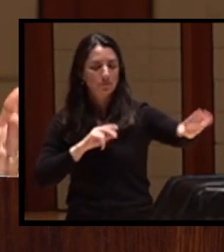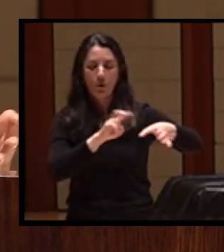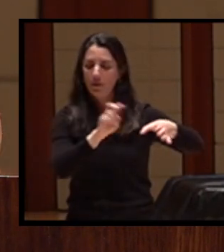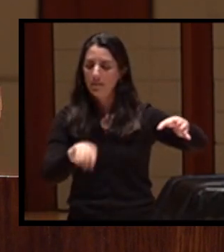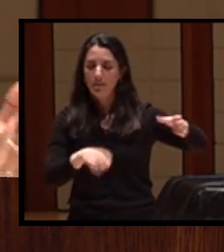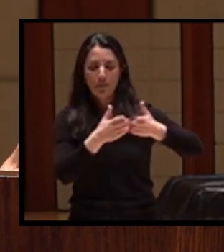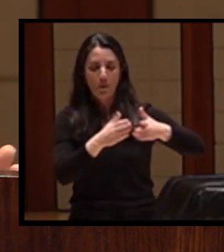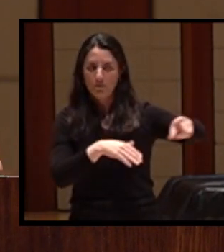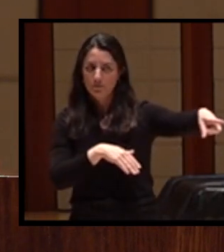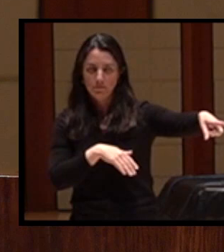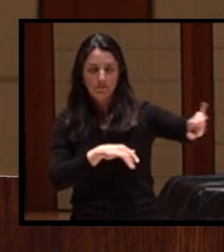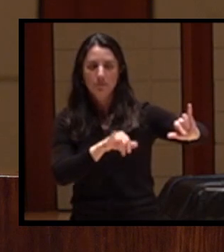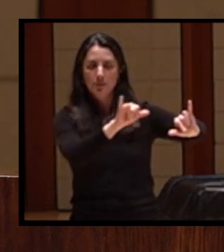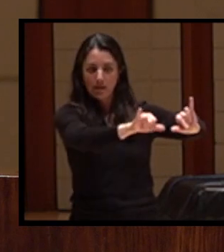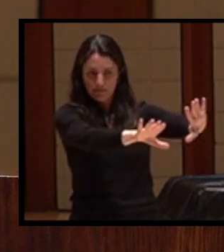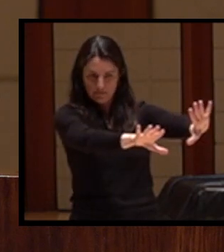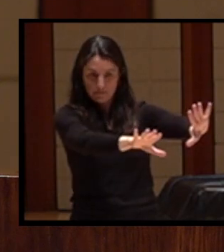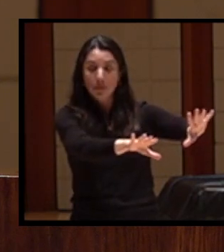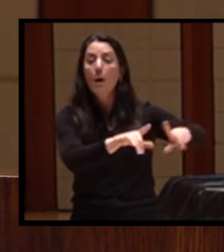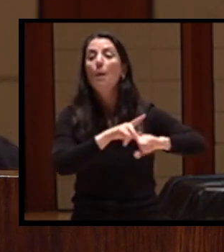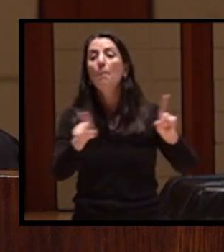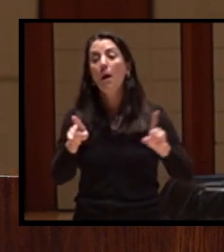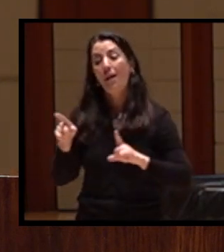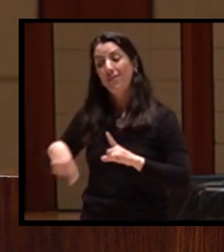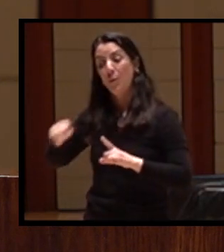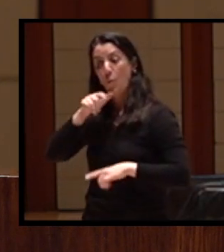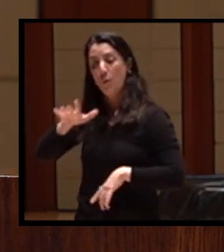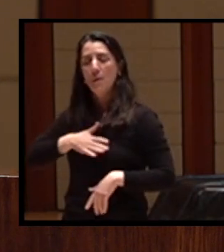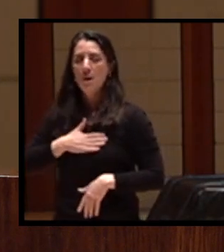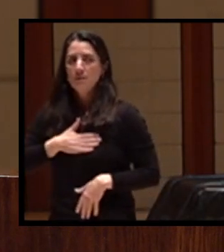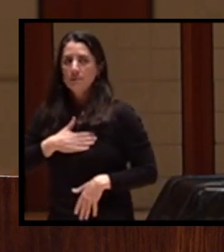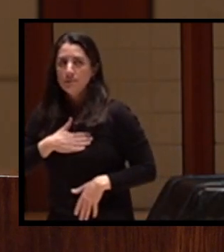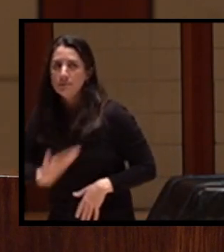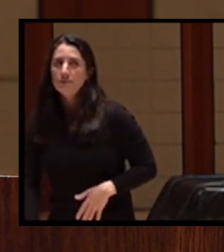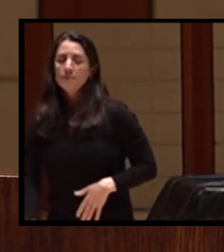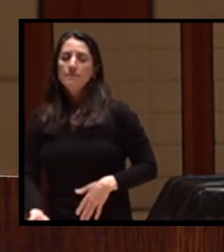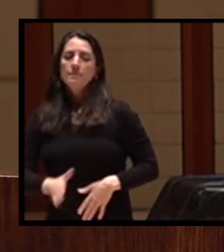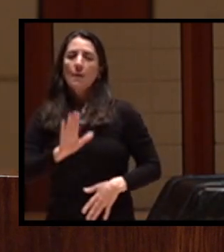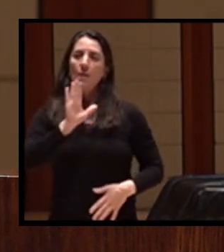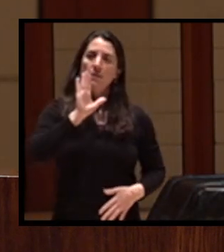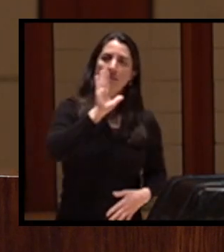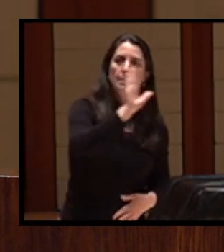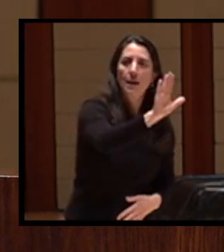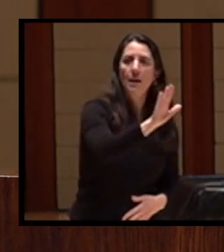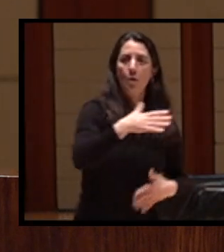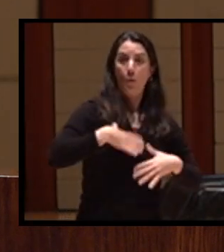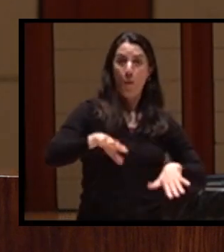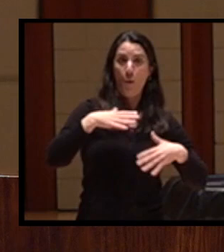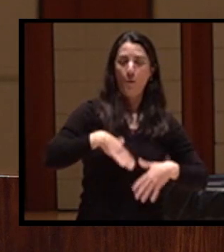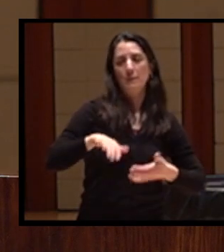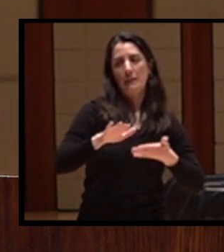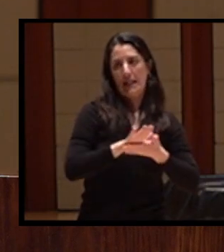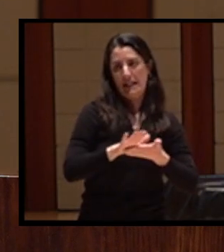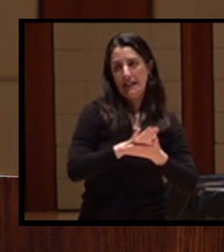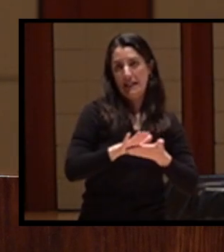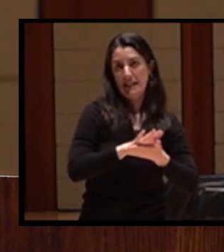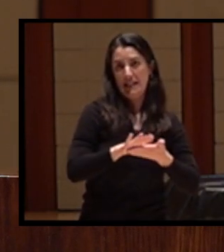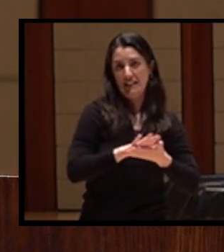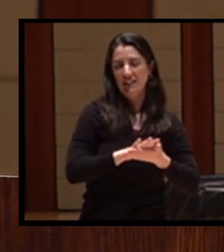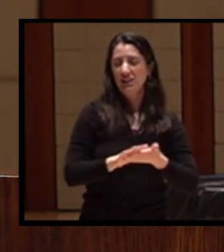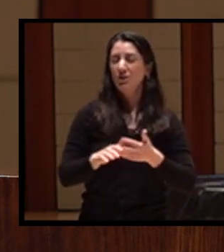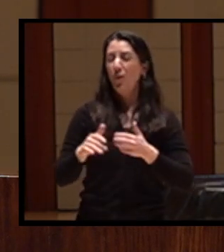to do the Russians' laundry. And so they spent days scrubbing the clothes and sometimes